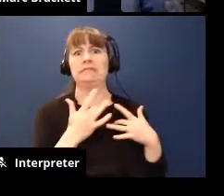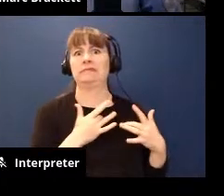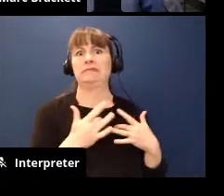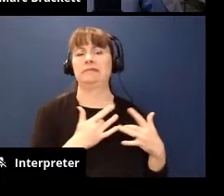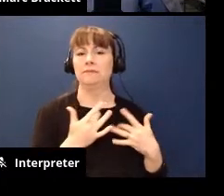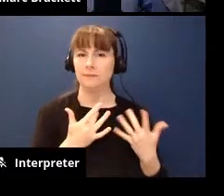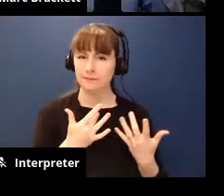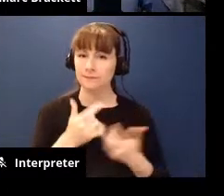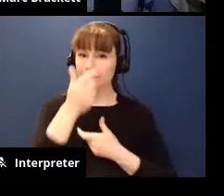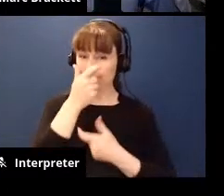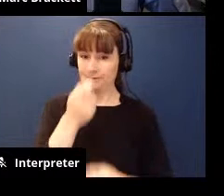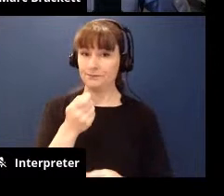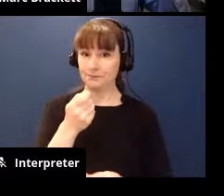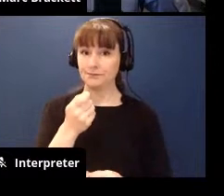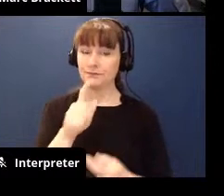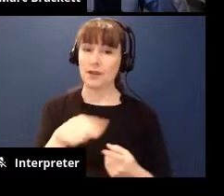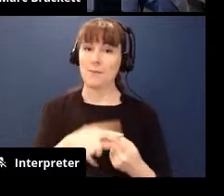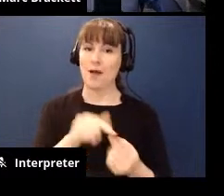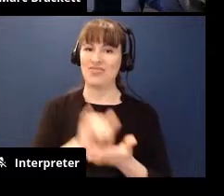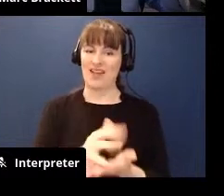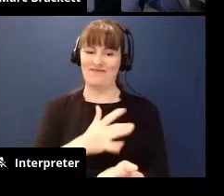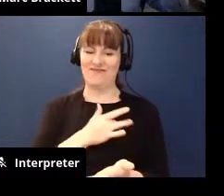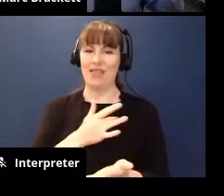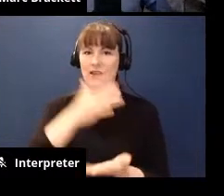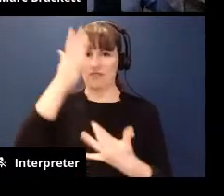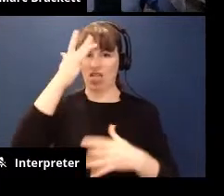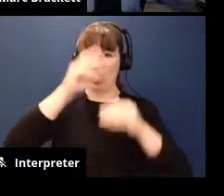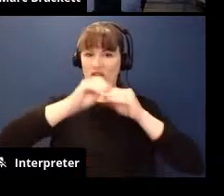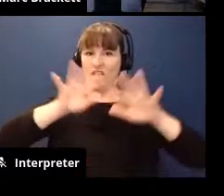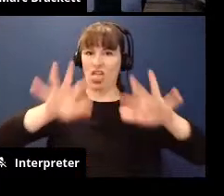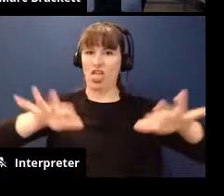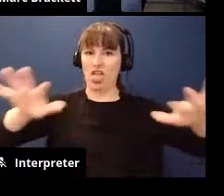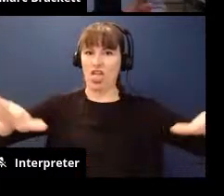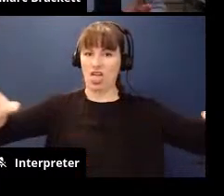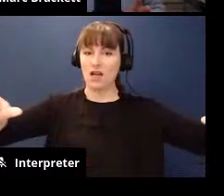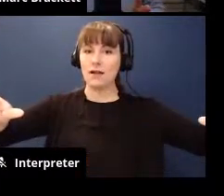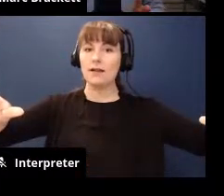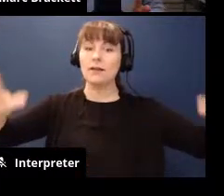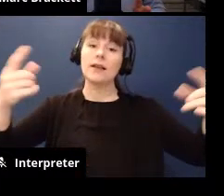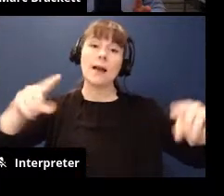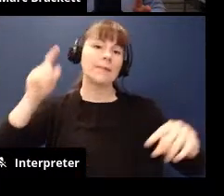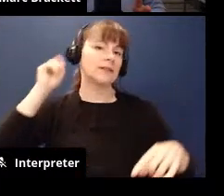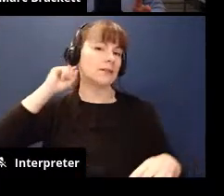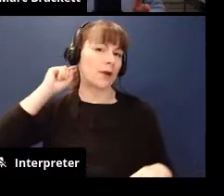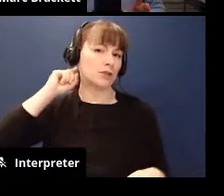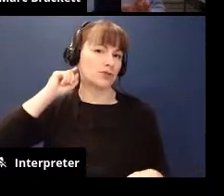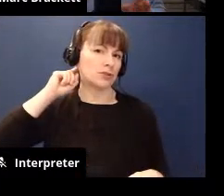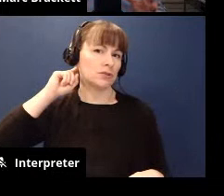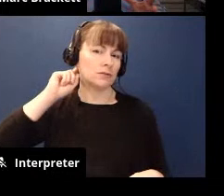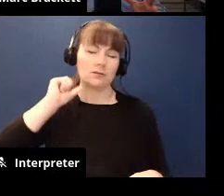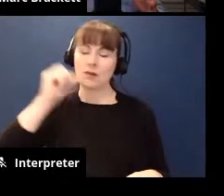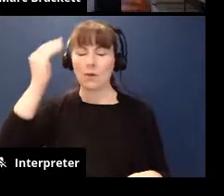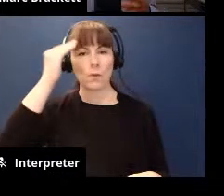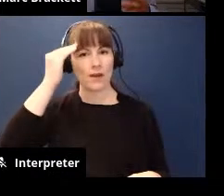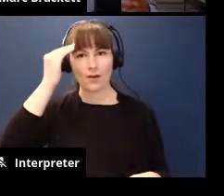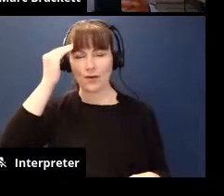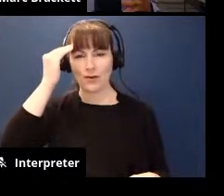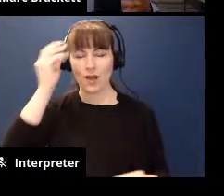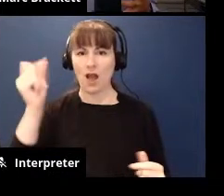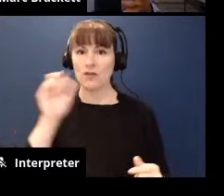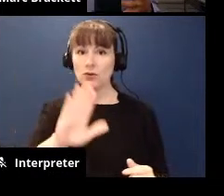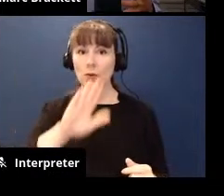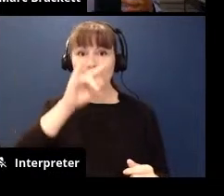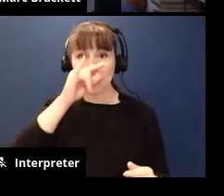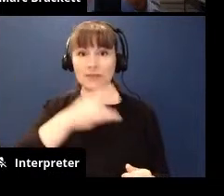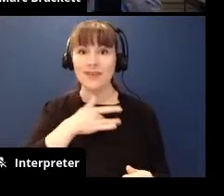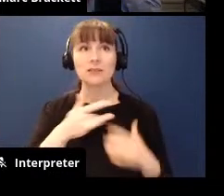interesting about this contagion is that it happens subconsciously so all of a your kid is feeling